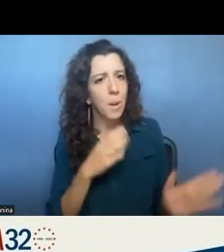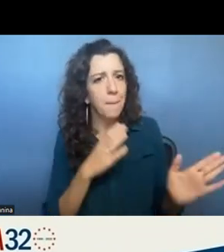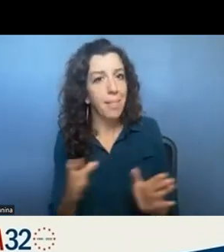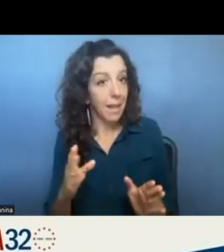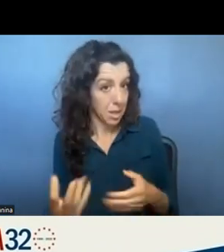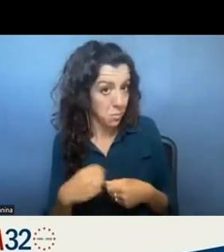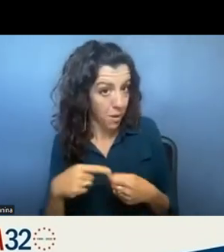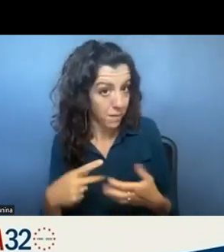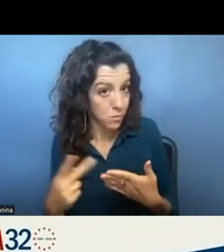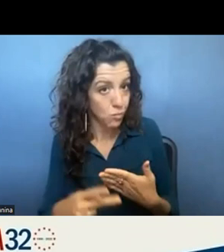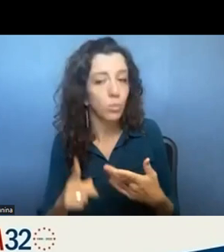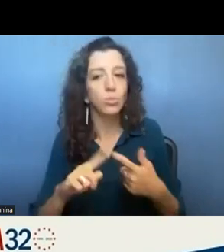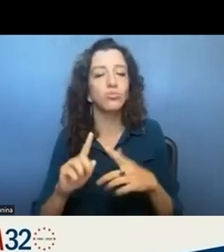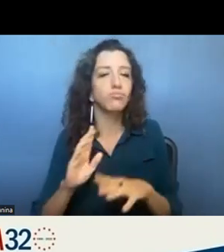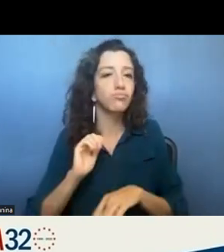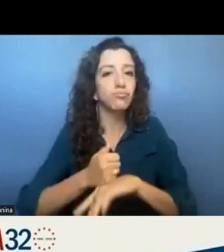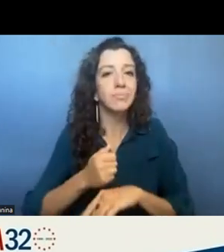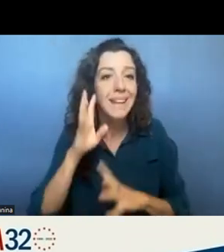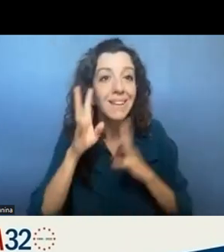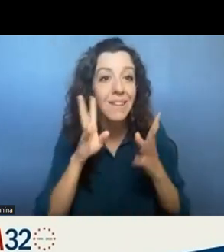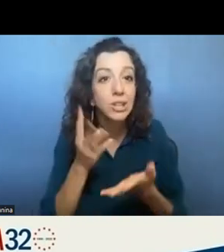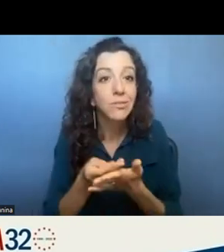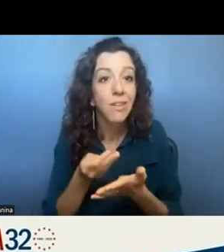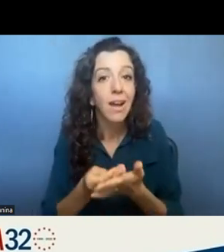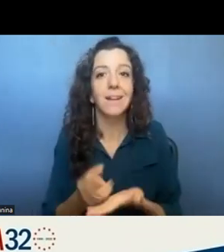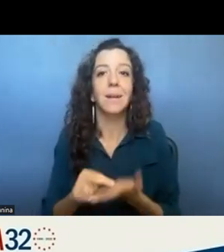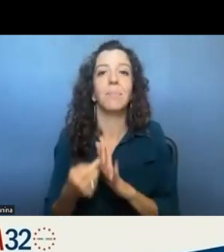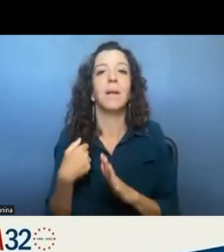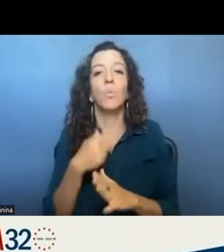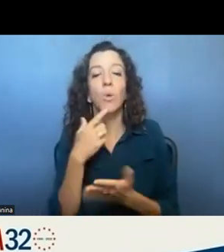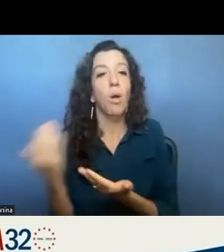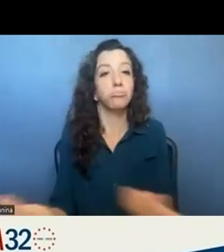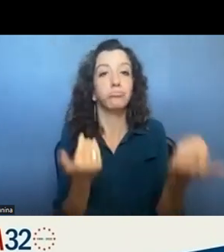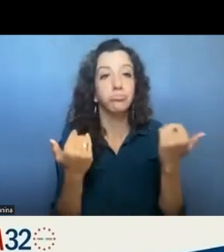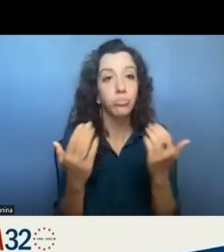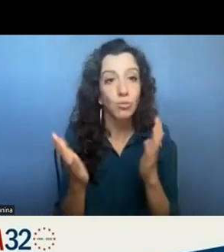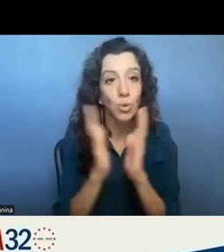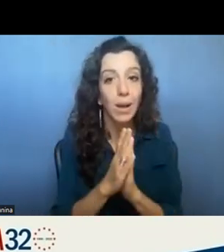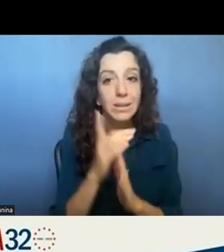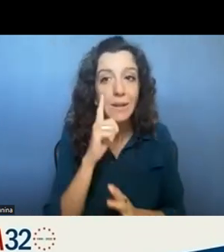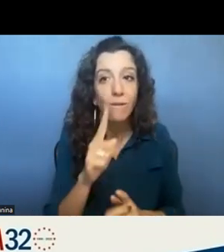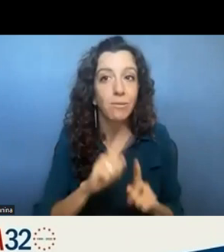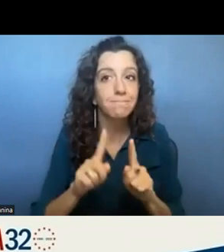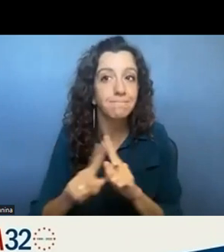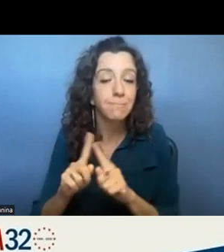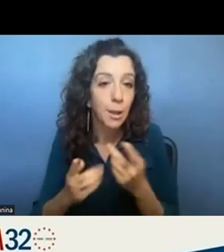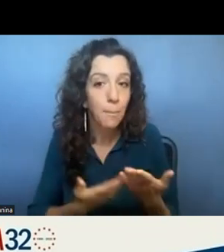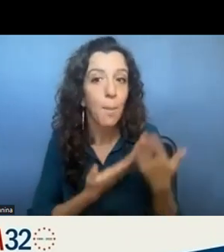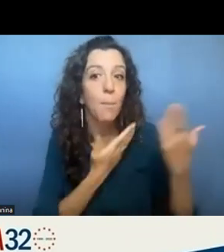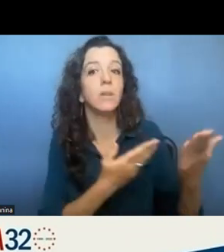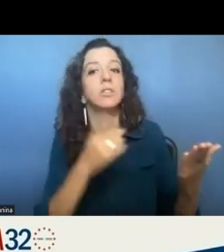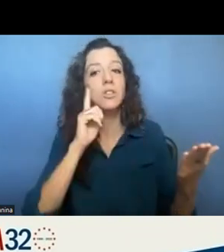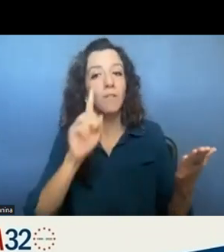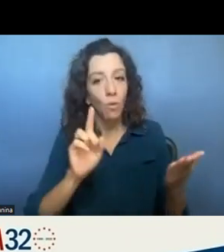program launch an innovation fund so that we will be taking requests requests for proposals to launch